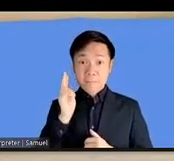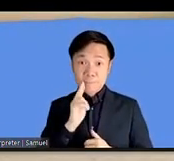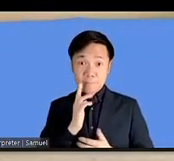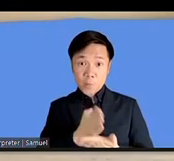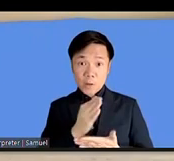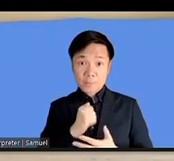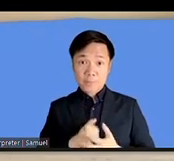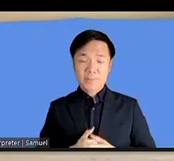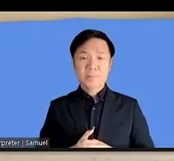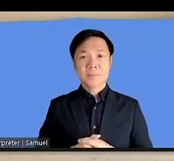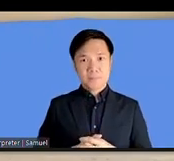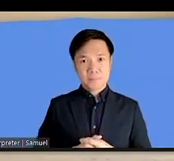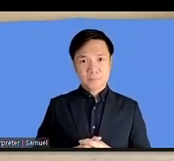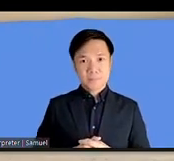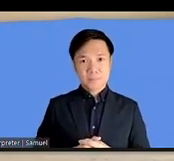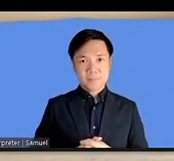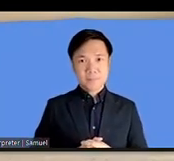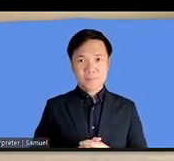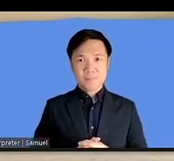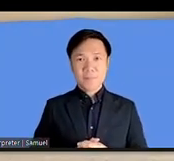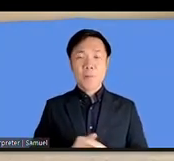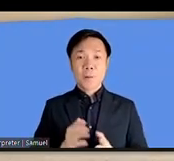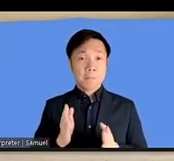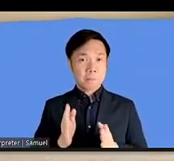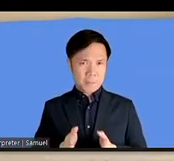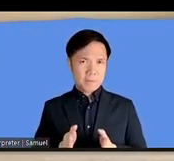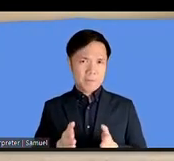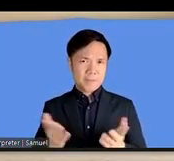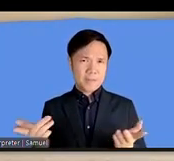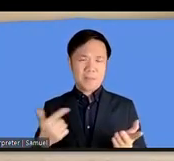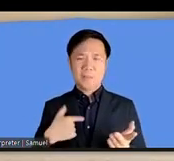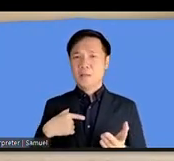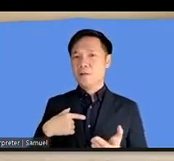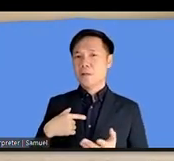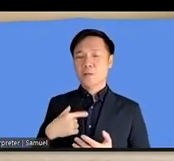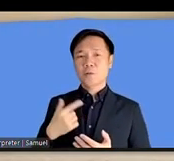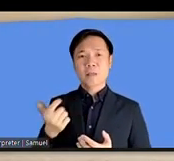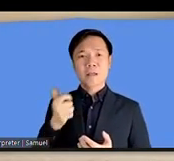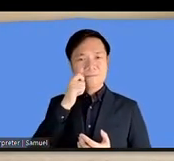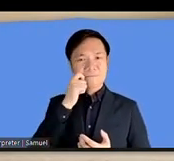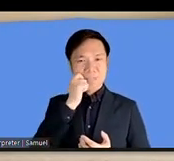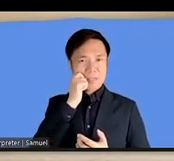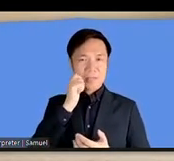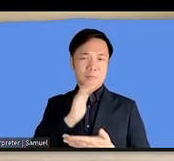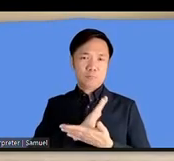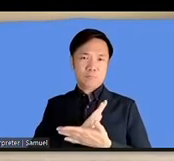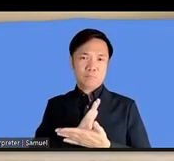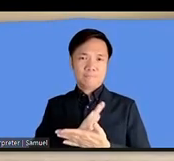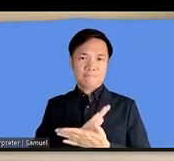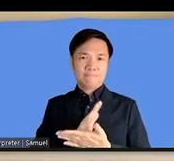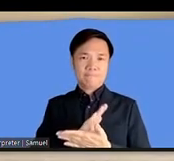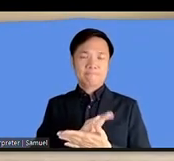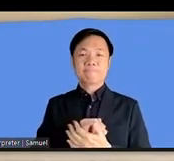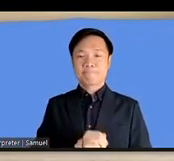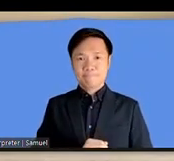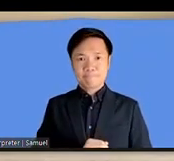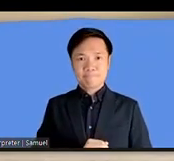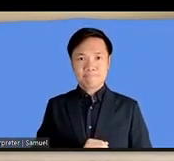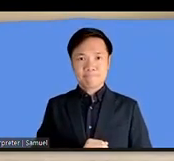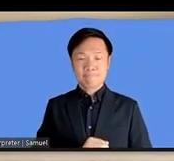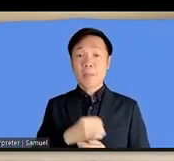we continue to need human resources such as sign language interpreters and